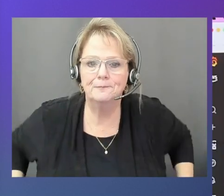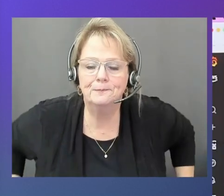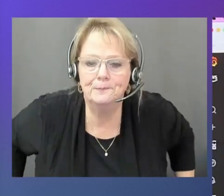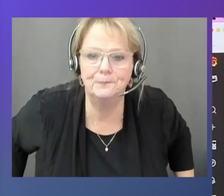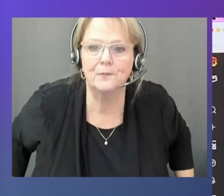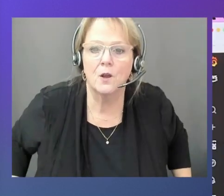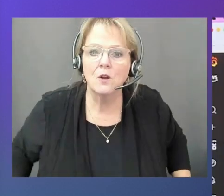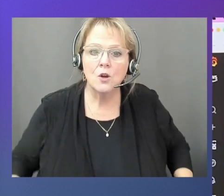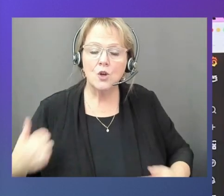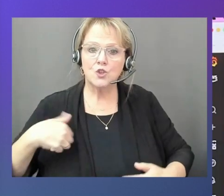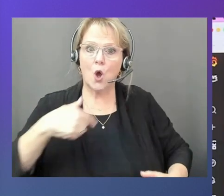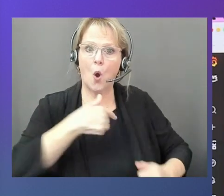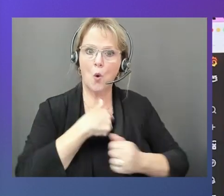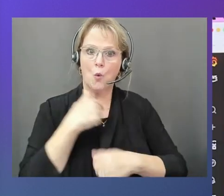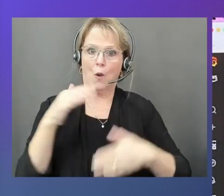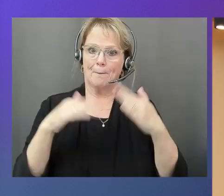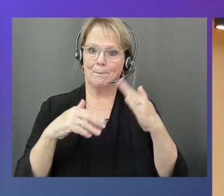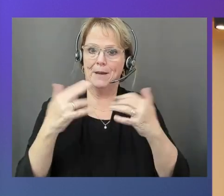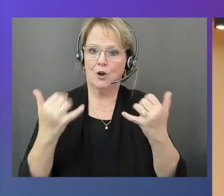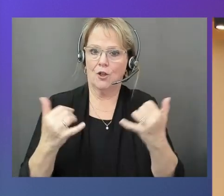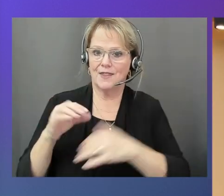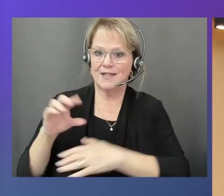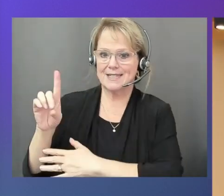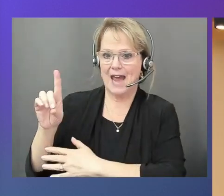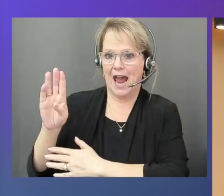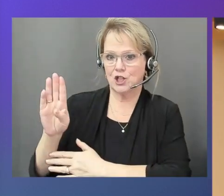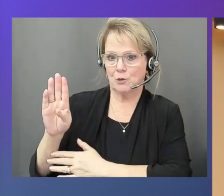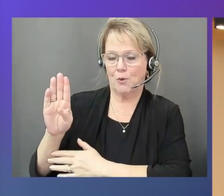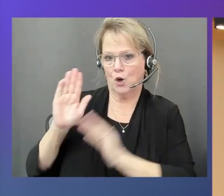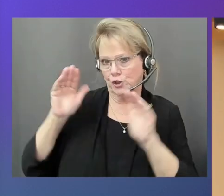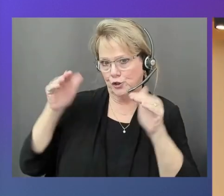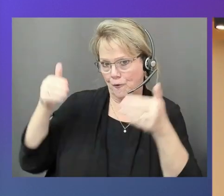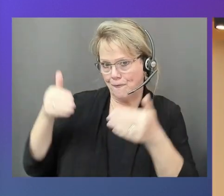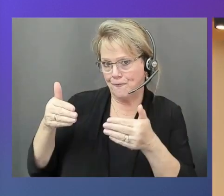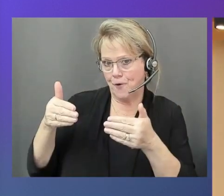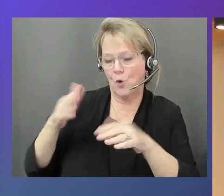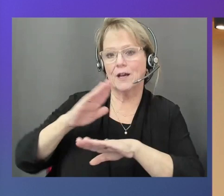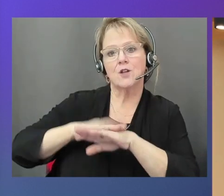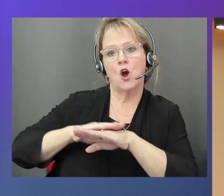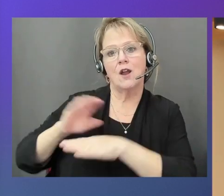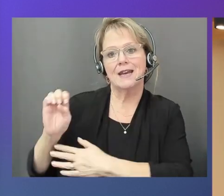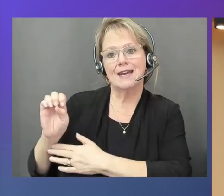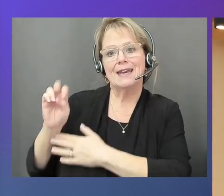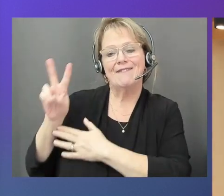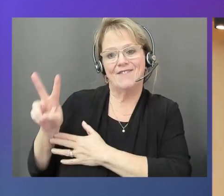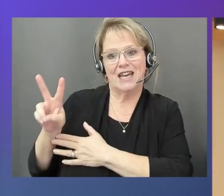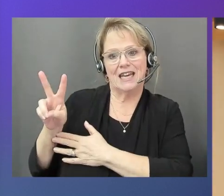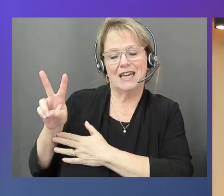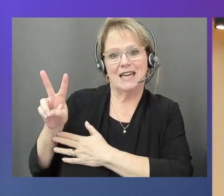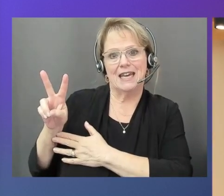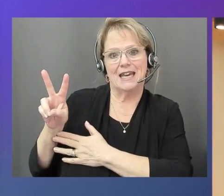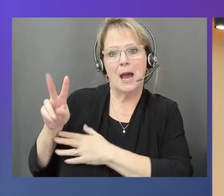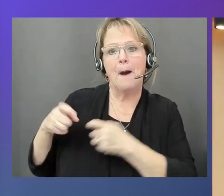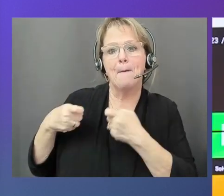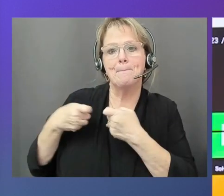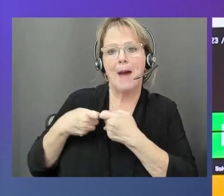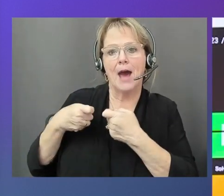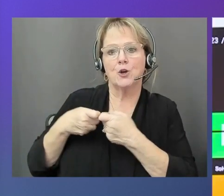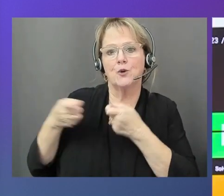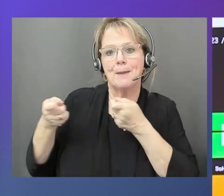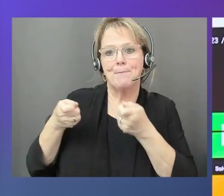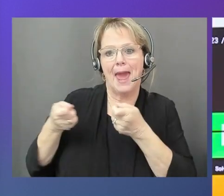dashboard to focus on the EV battery management system.